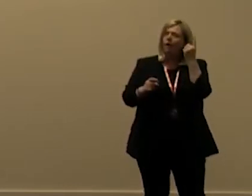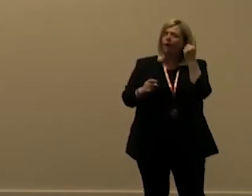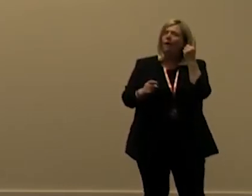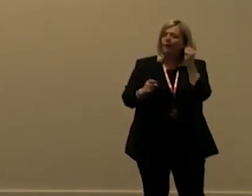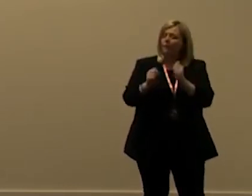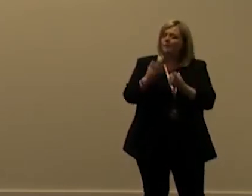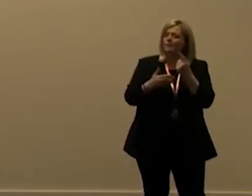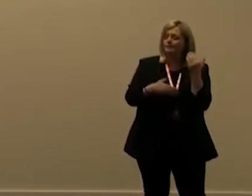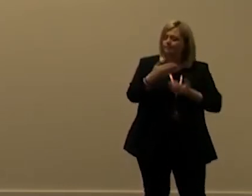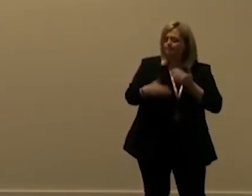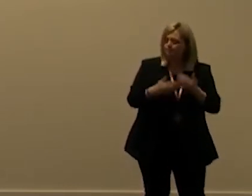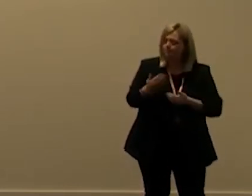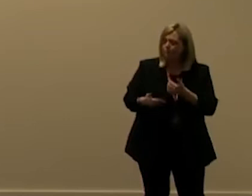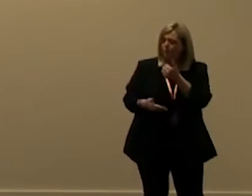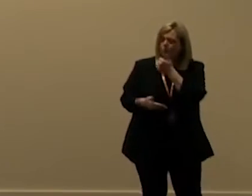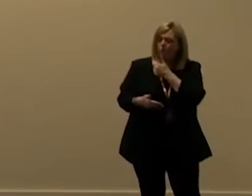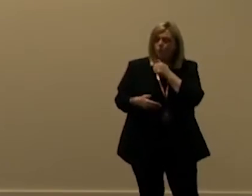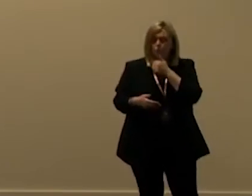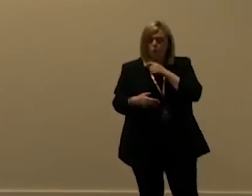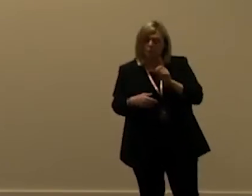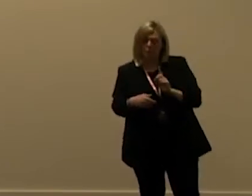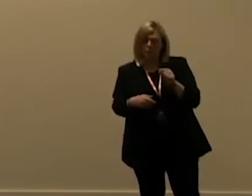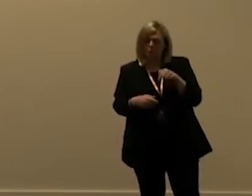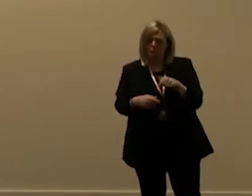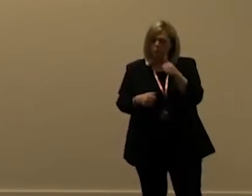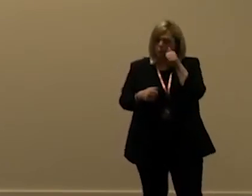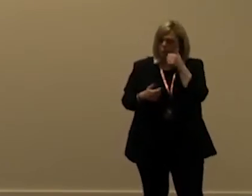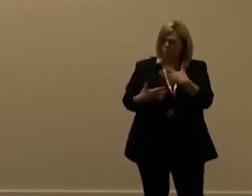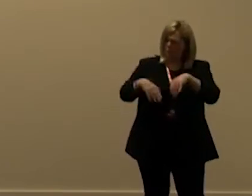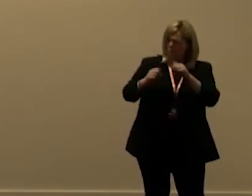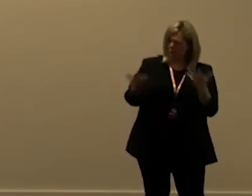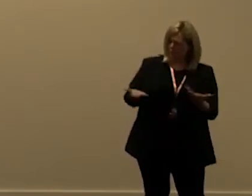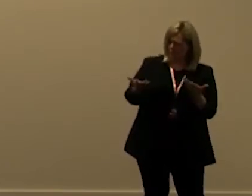which users are using a lot of api calls so you know where to start